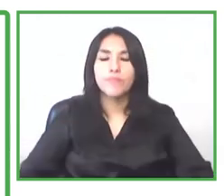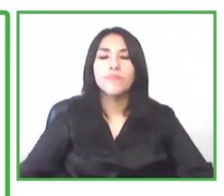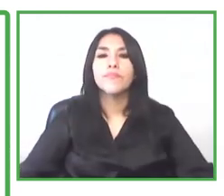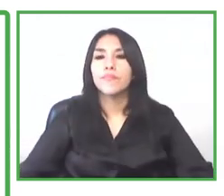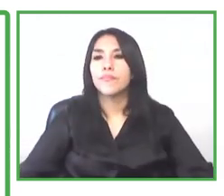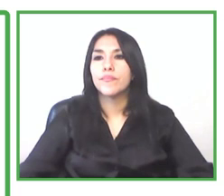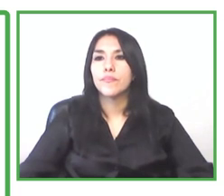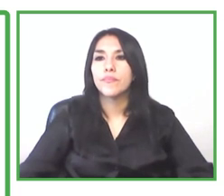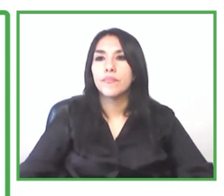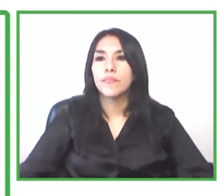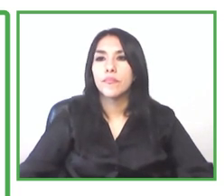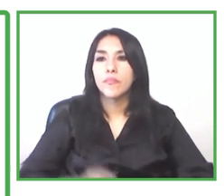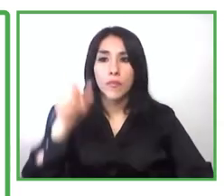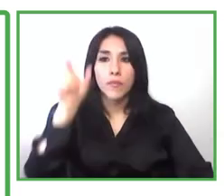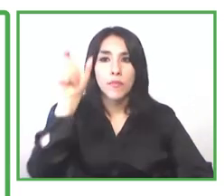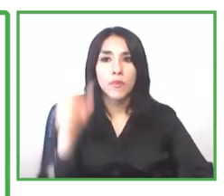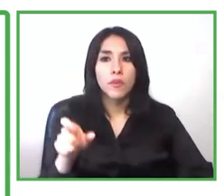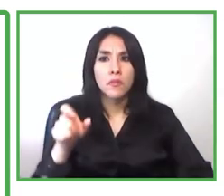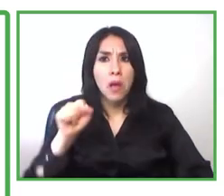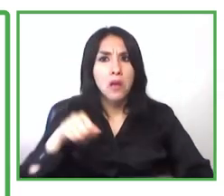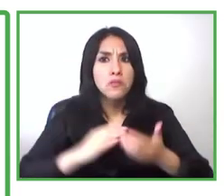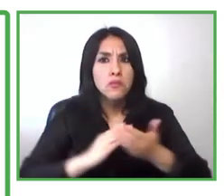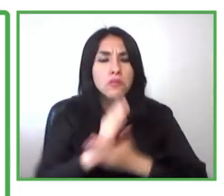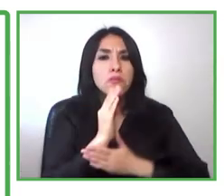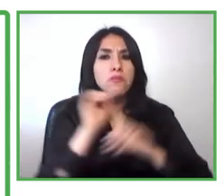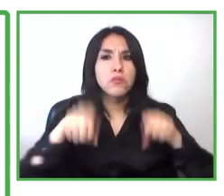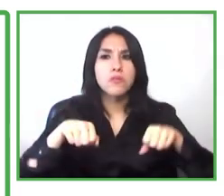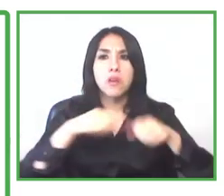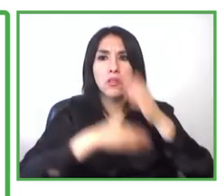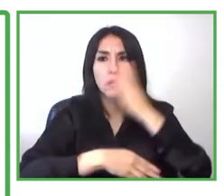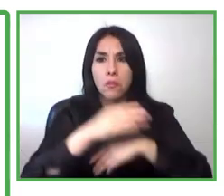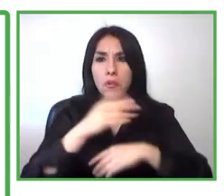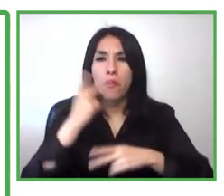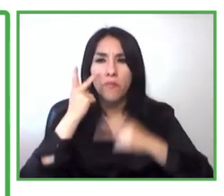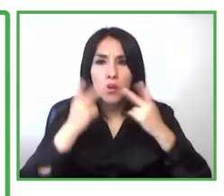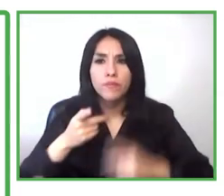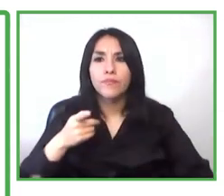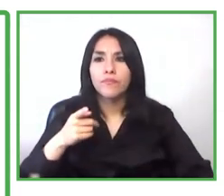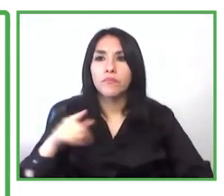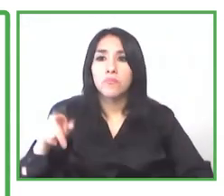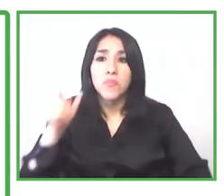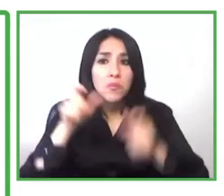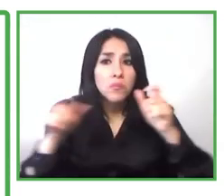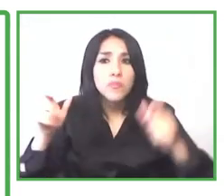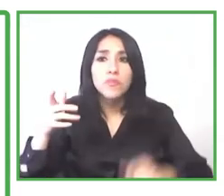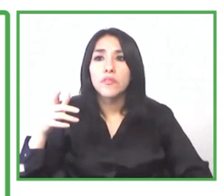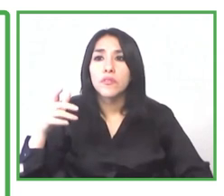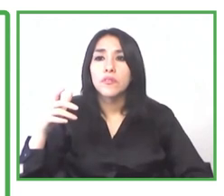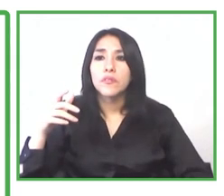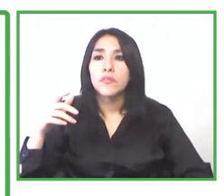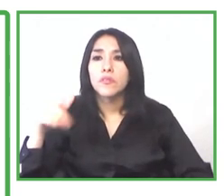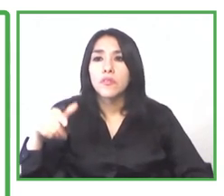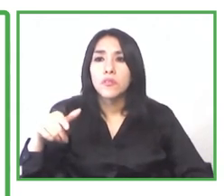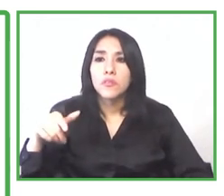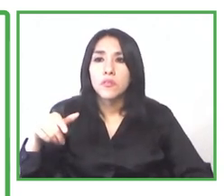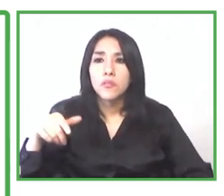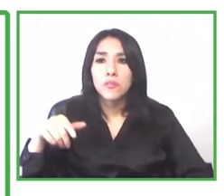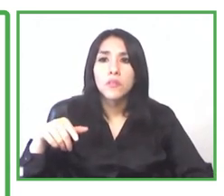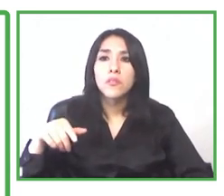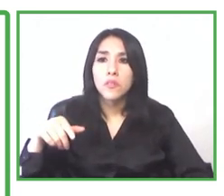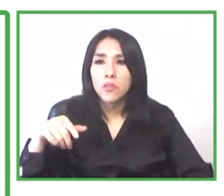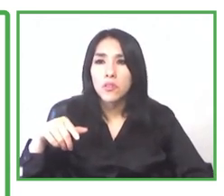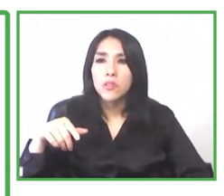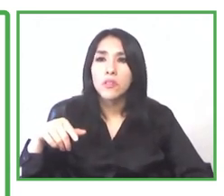discriminated or traumatized because most of them have expressed that sometimes